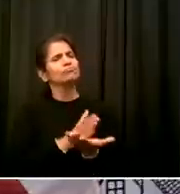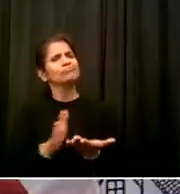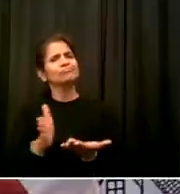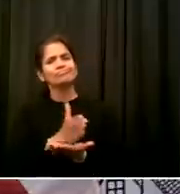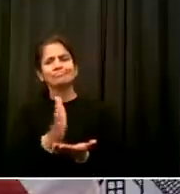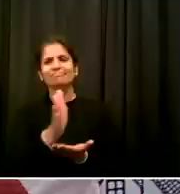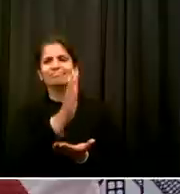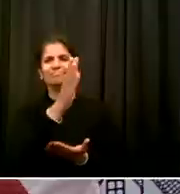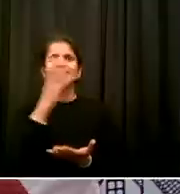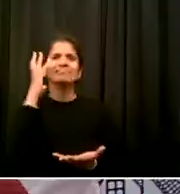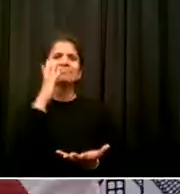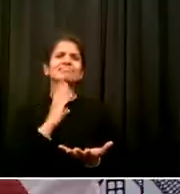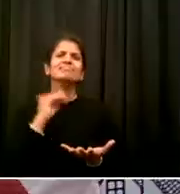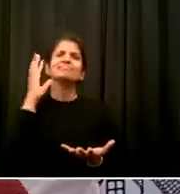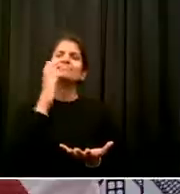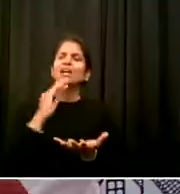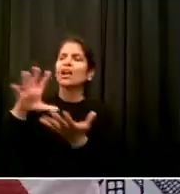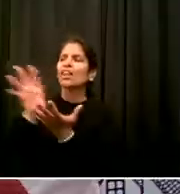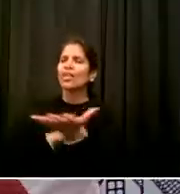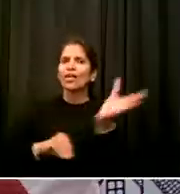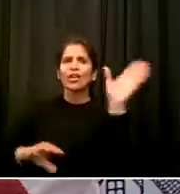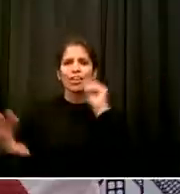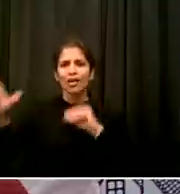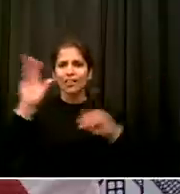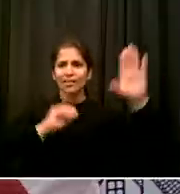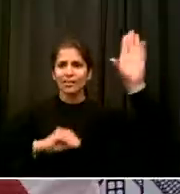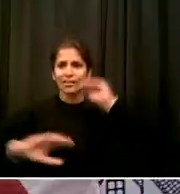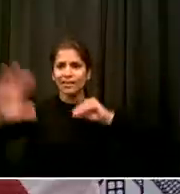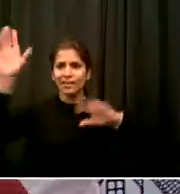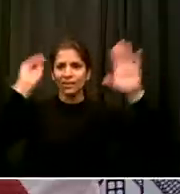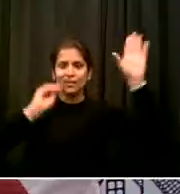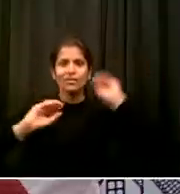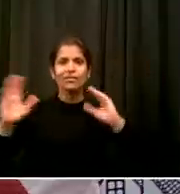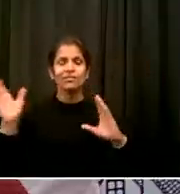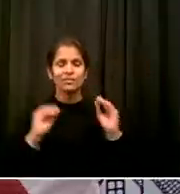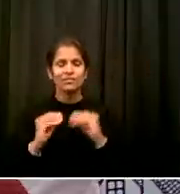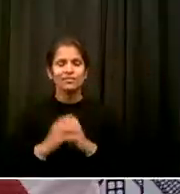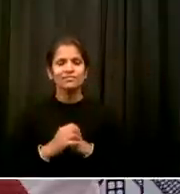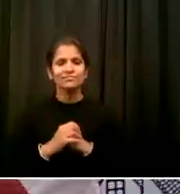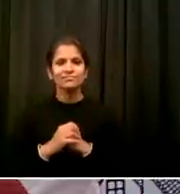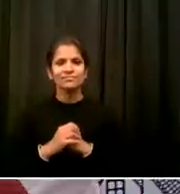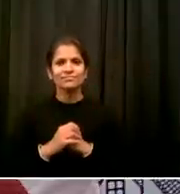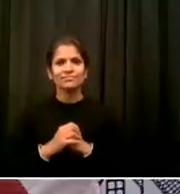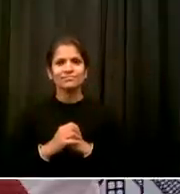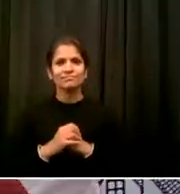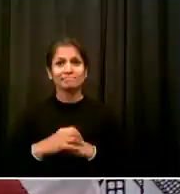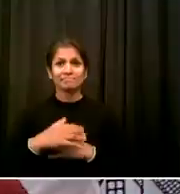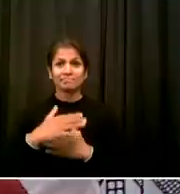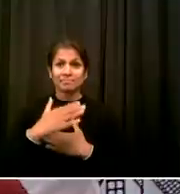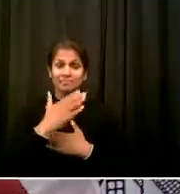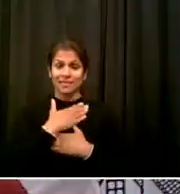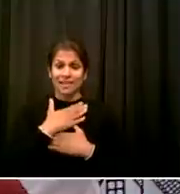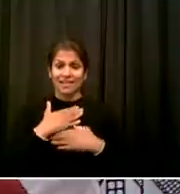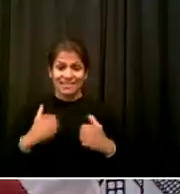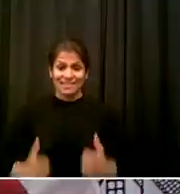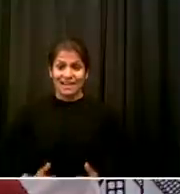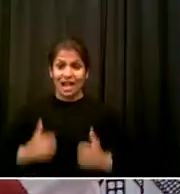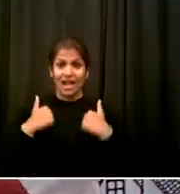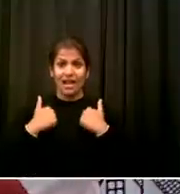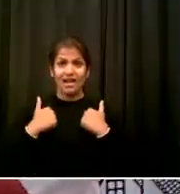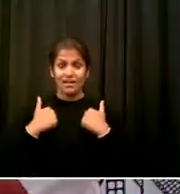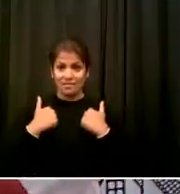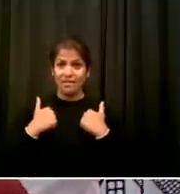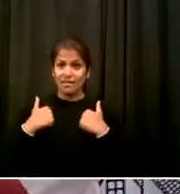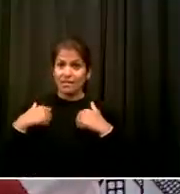just in the context of the life I've led Out in communities of this city Working for the